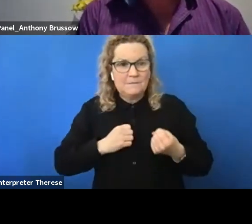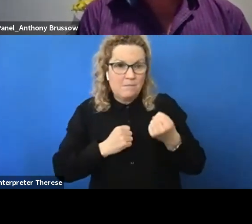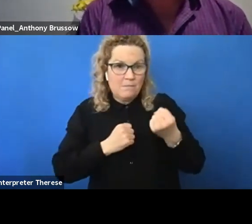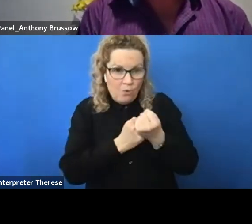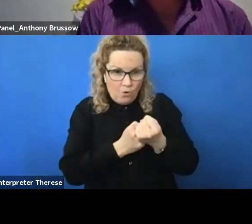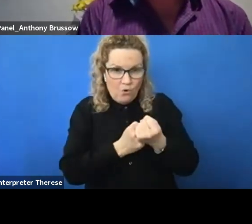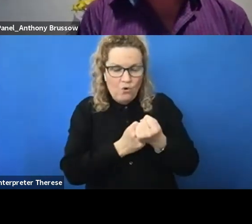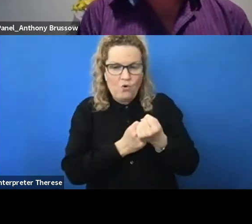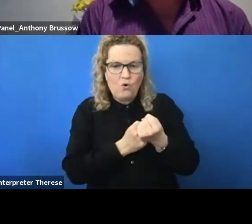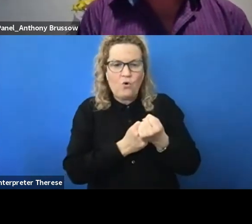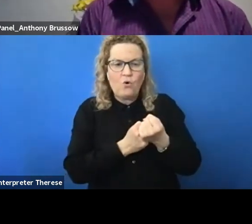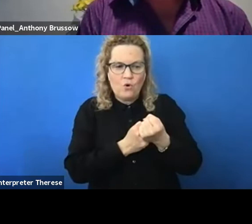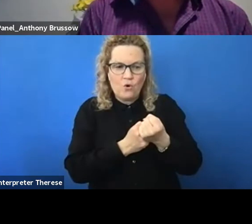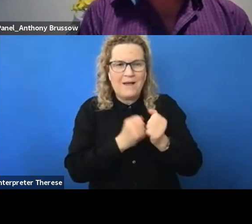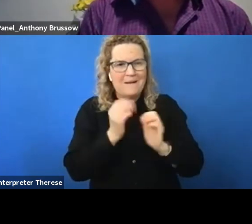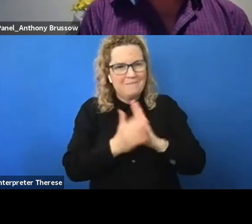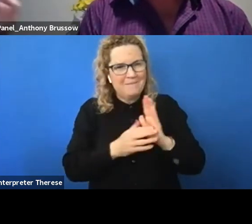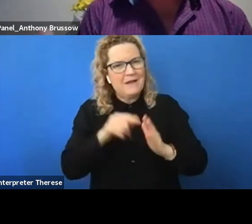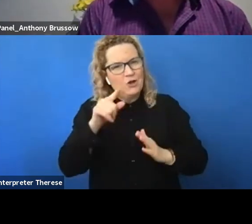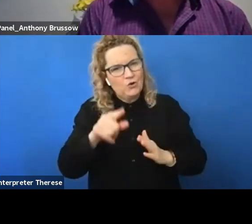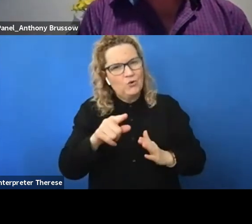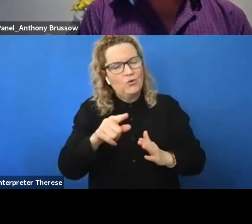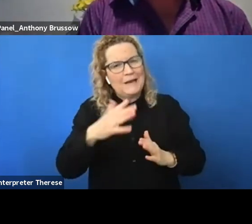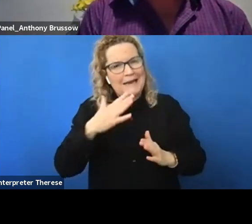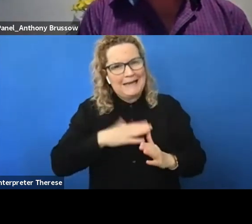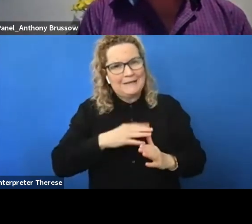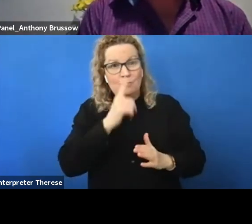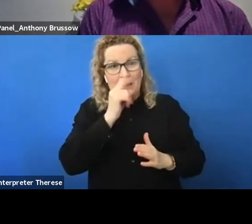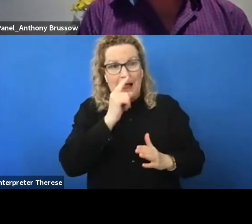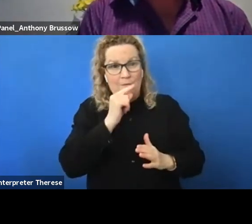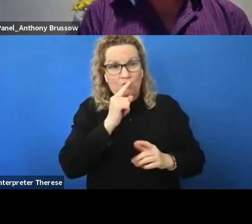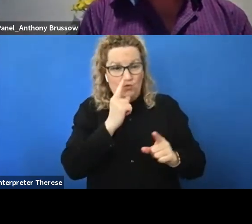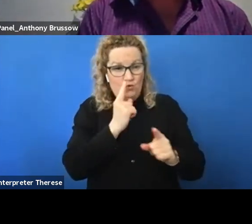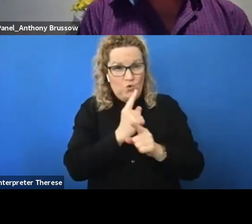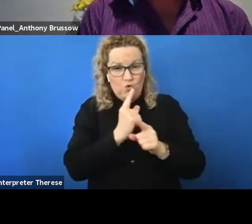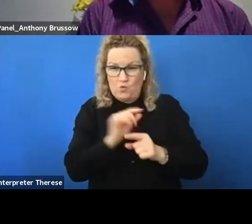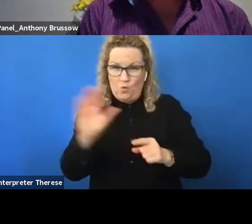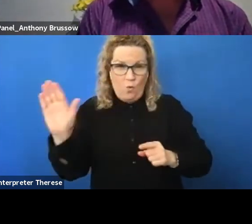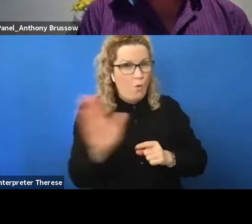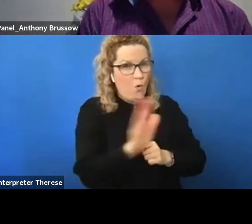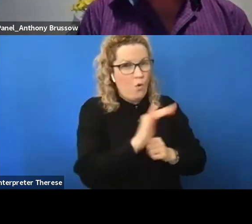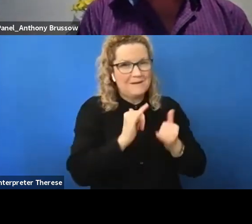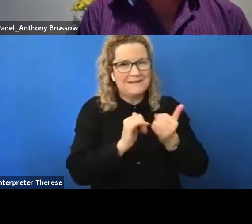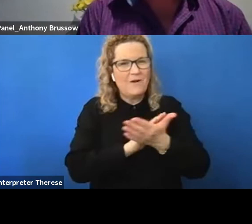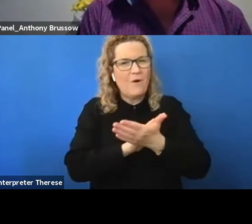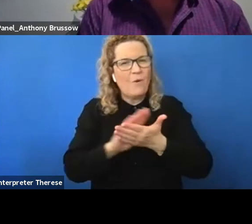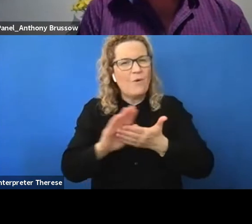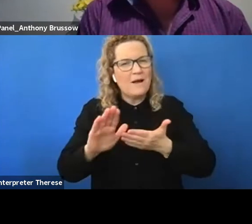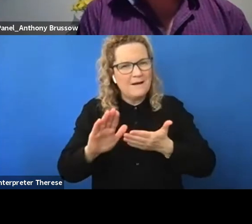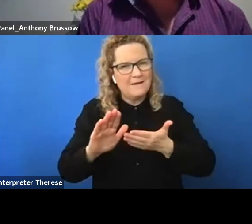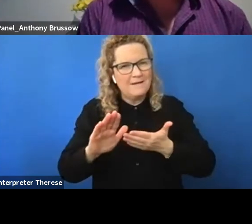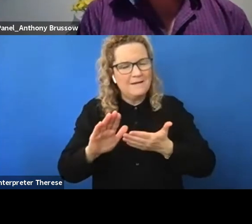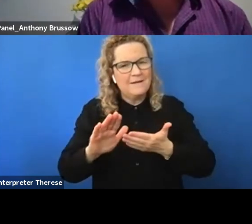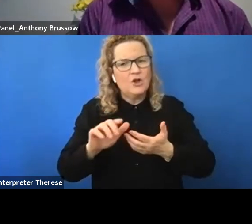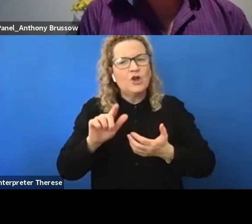to be able to talk to all stakeholders involved. And you need to be able